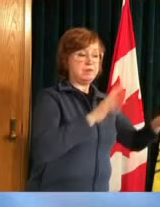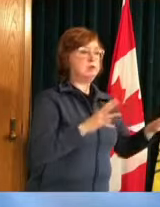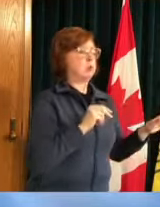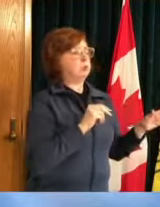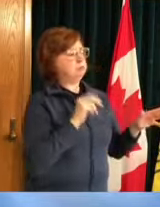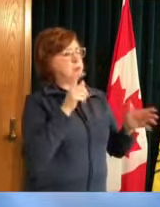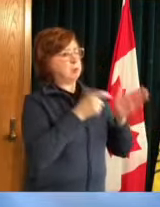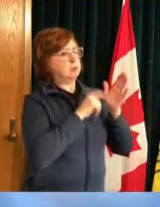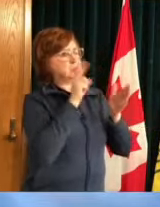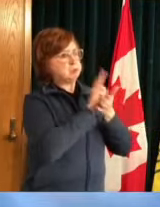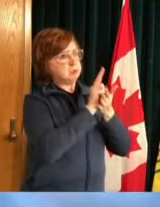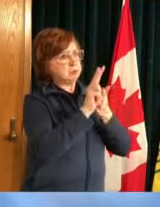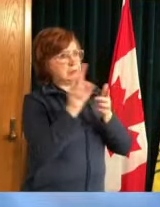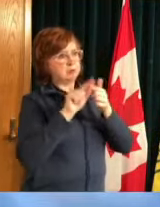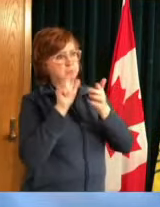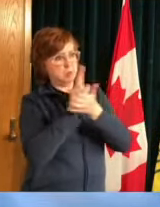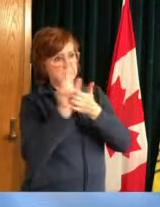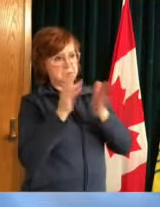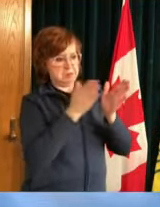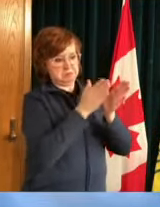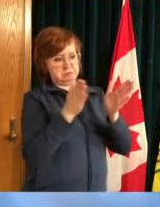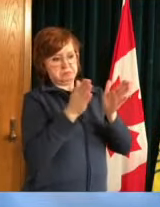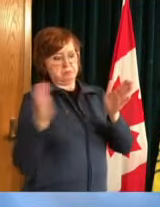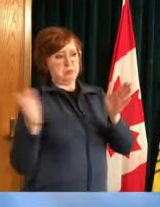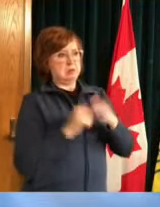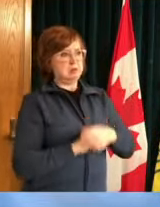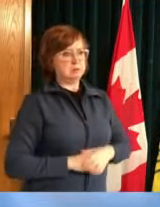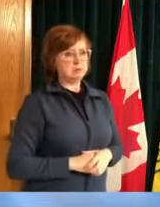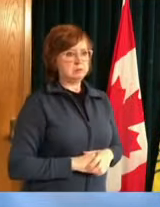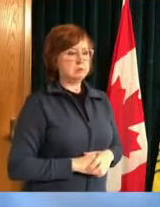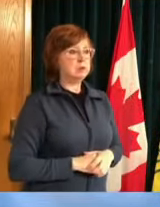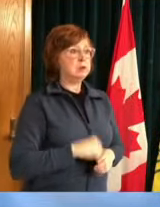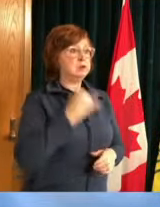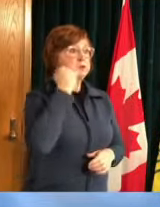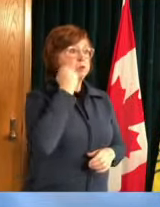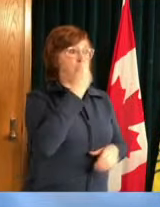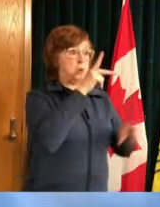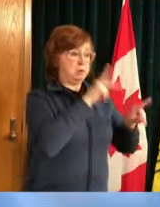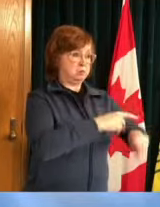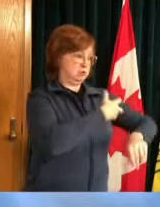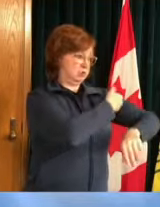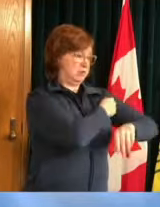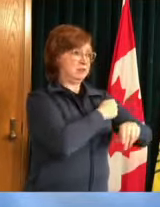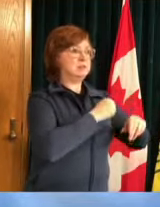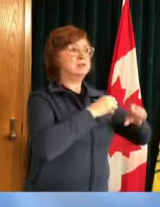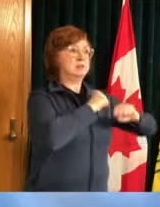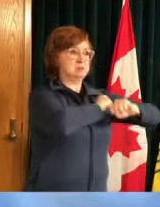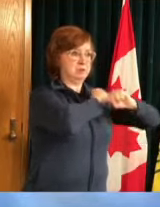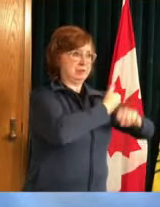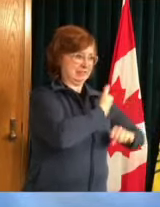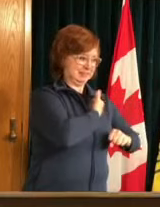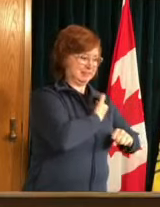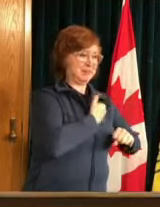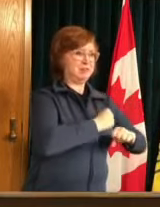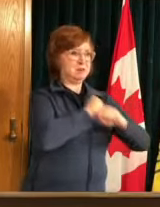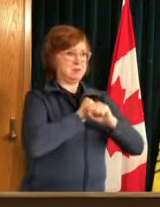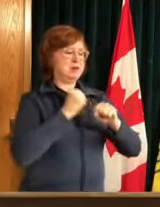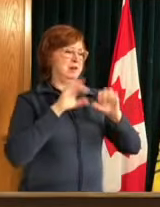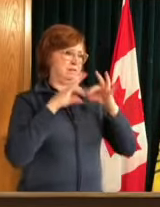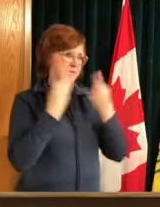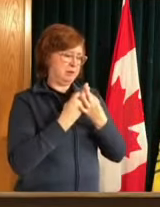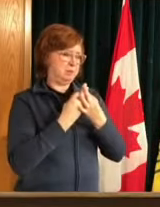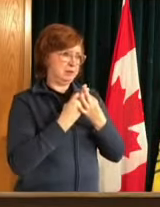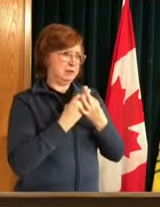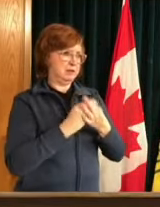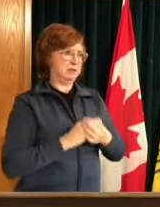themselves protects their household and protects the communities so i think both these measures are going to be critical scott would you have any any